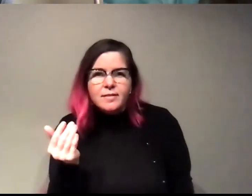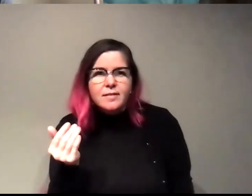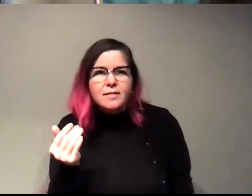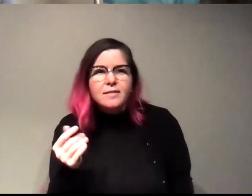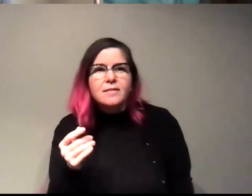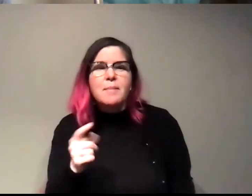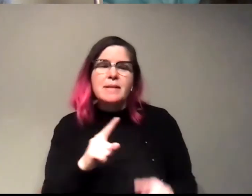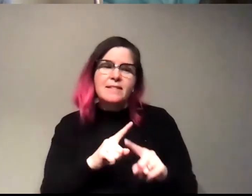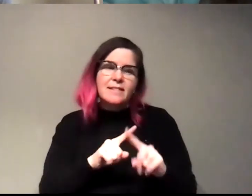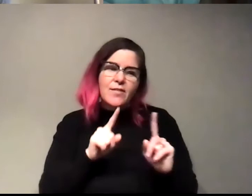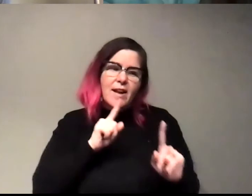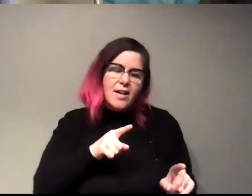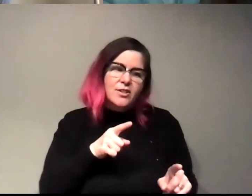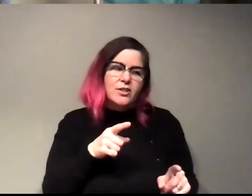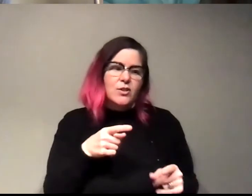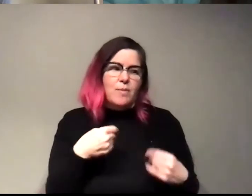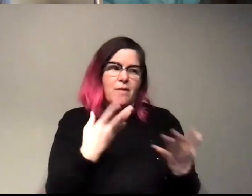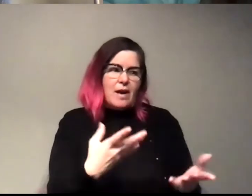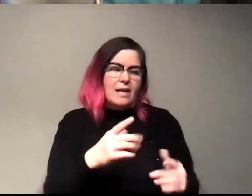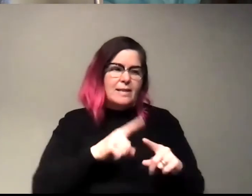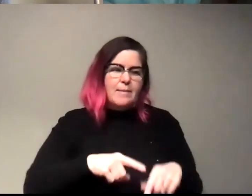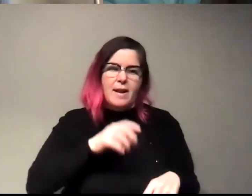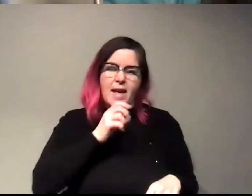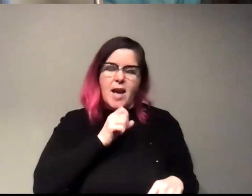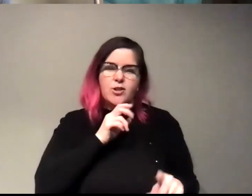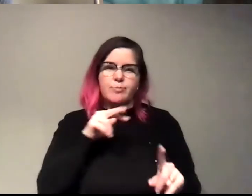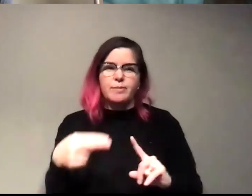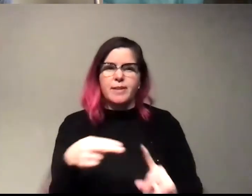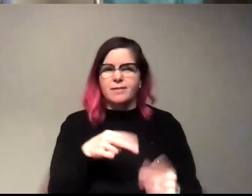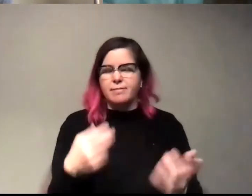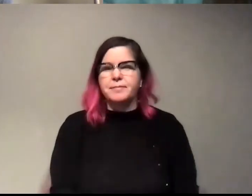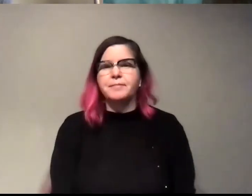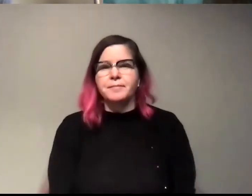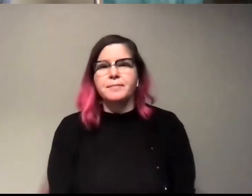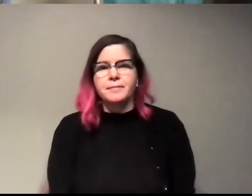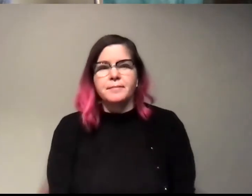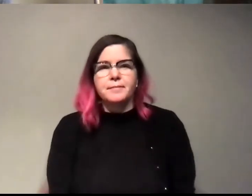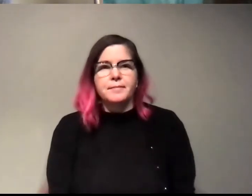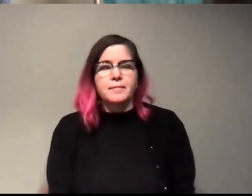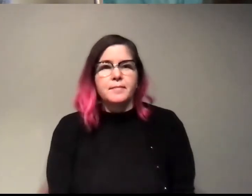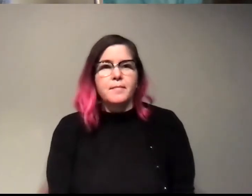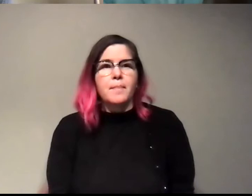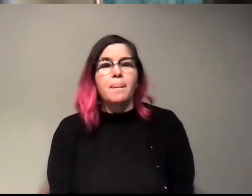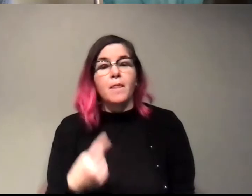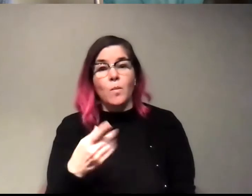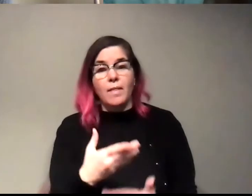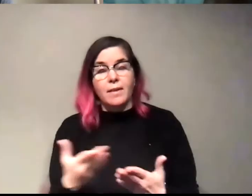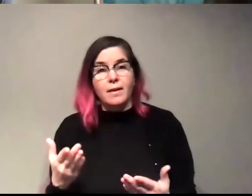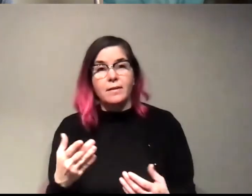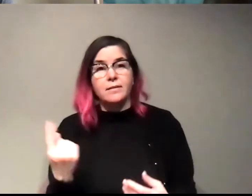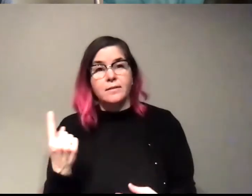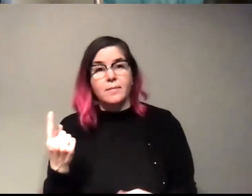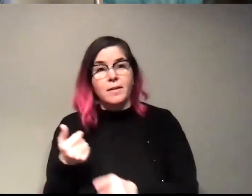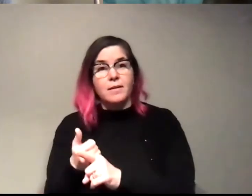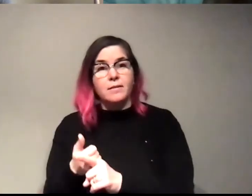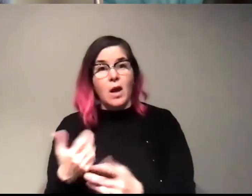answer you give to, you know, depending on people's perspective. Yeah, for sure. Because one, you know, one thing is like, you know, someone who's like, you know,